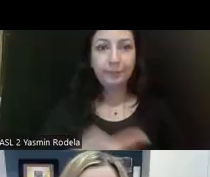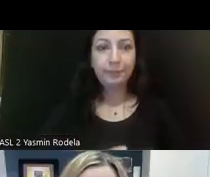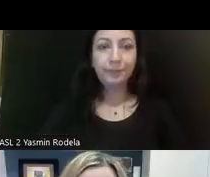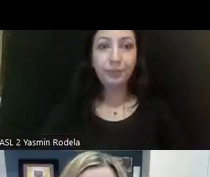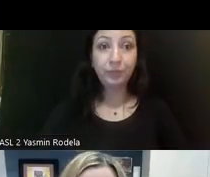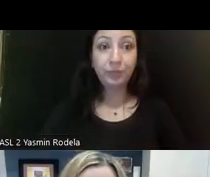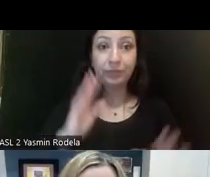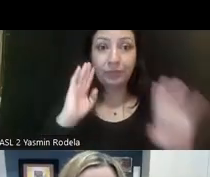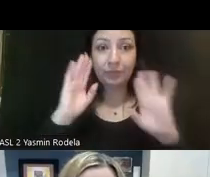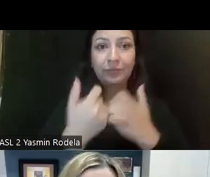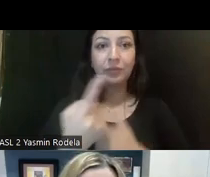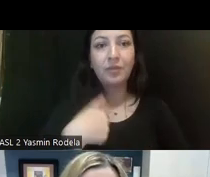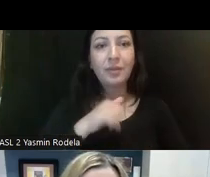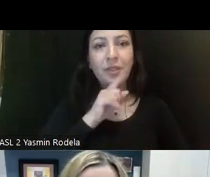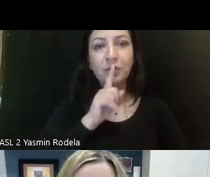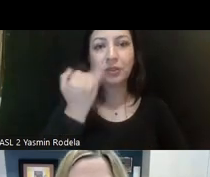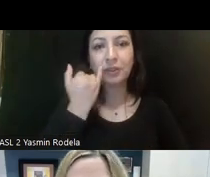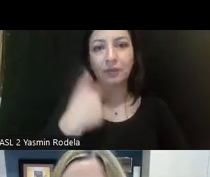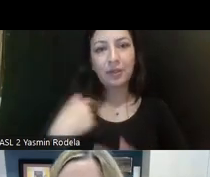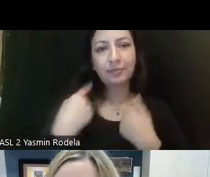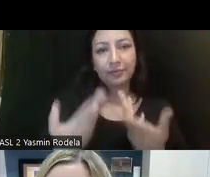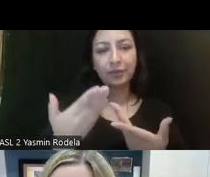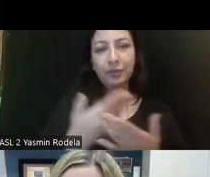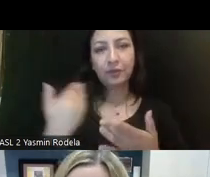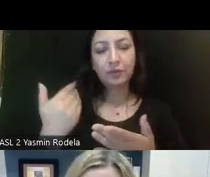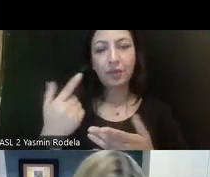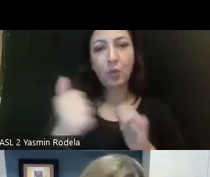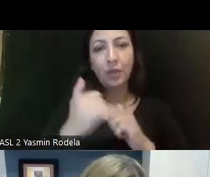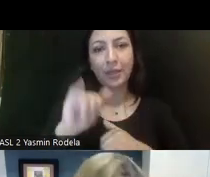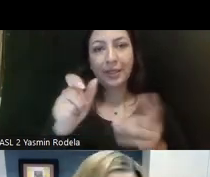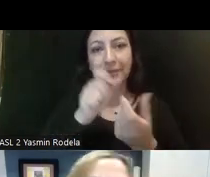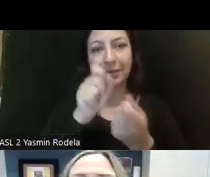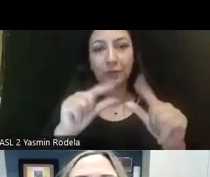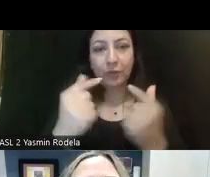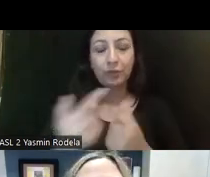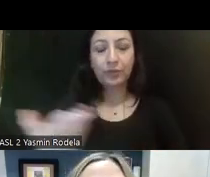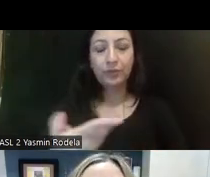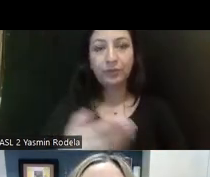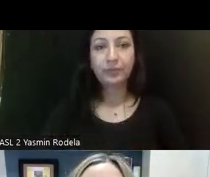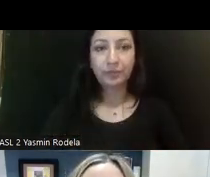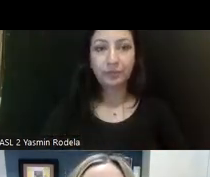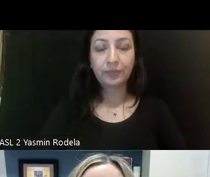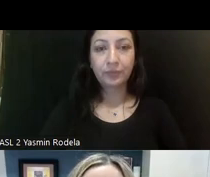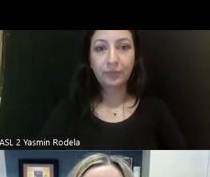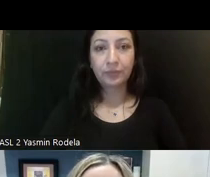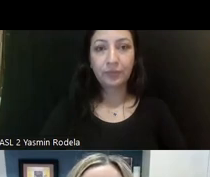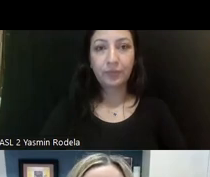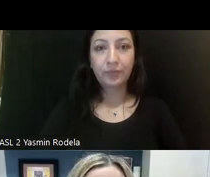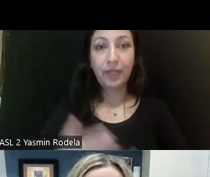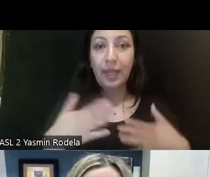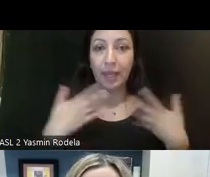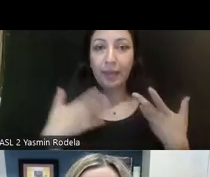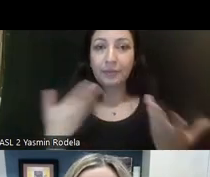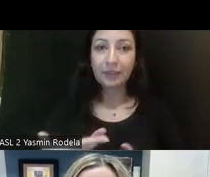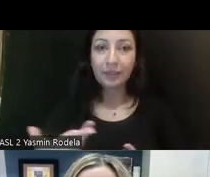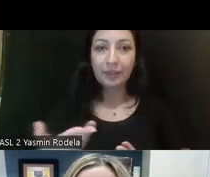Yeah. Hi, everyone. I'm not sure if I've been here before with this particular group. Um, I'm, um, happy to be here